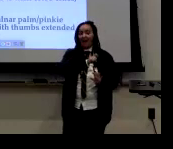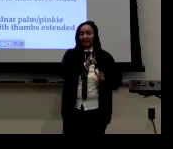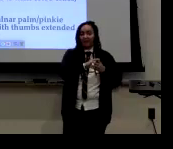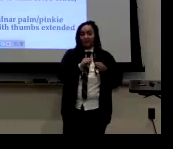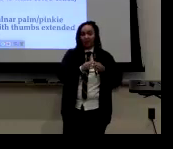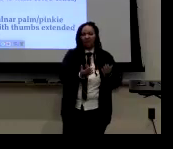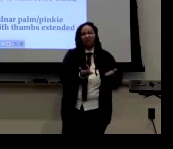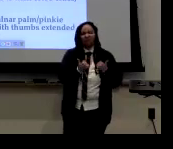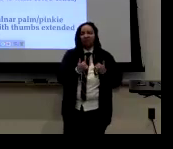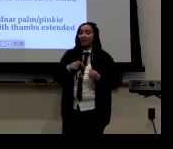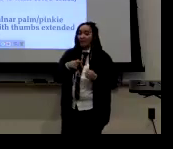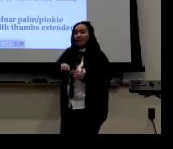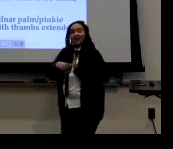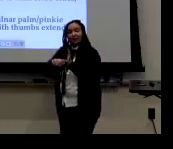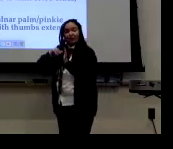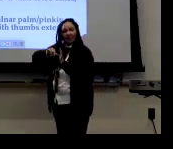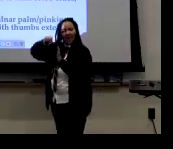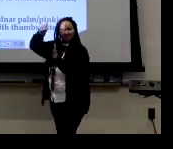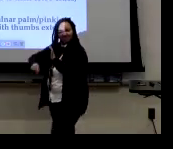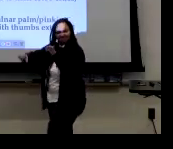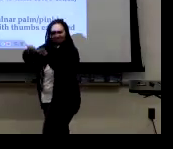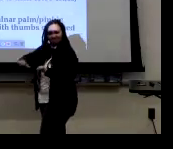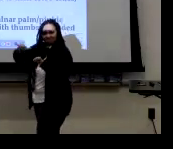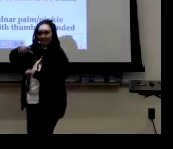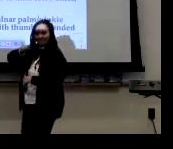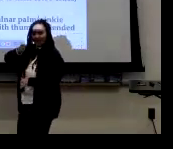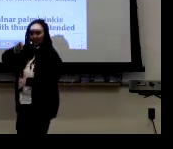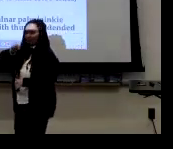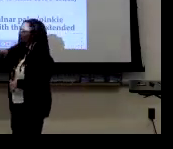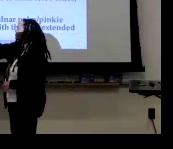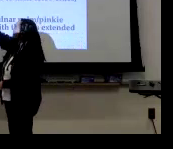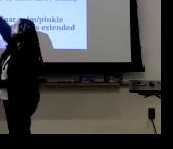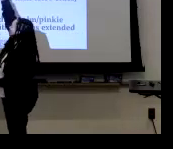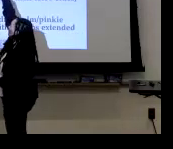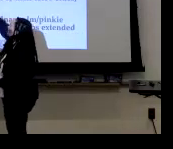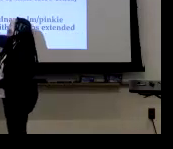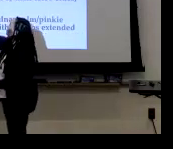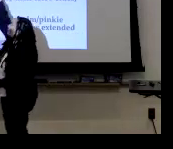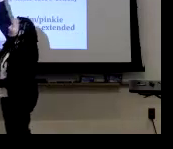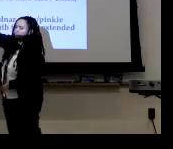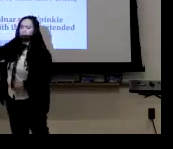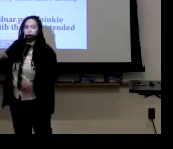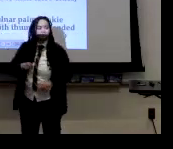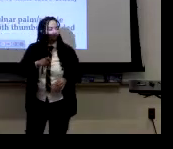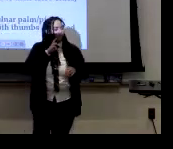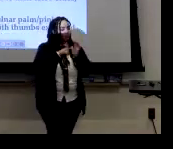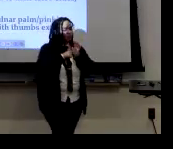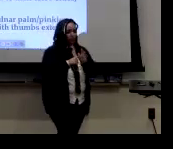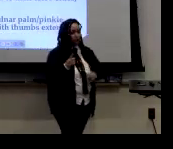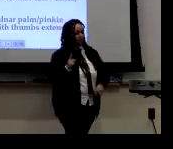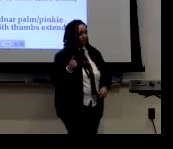to be masculine. You know, I was just trying to elicit a story from them. And I saw a pattern. And this is it here.